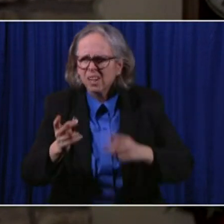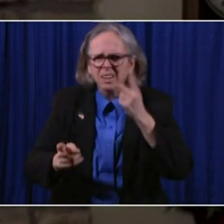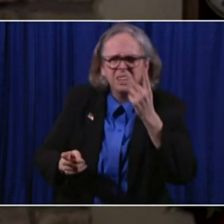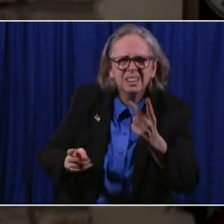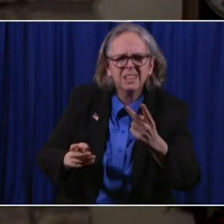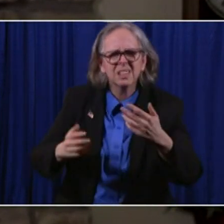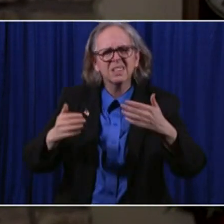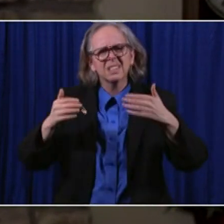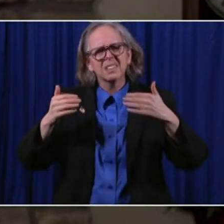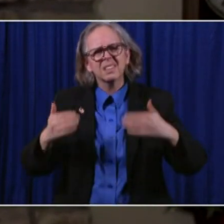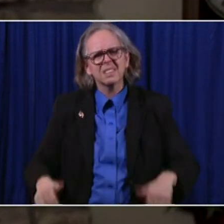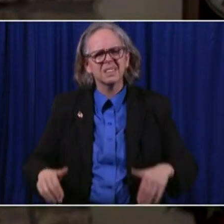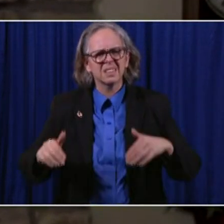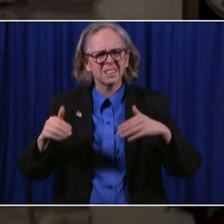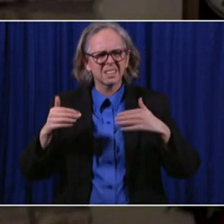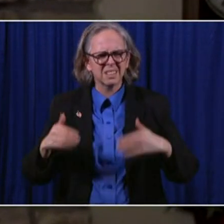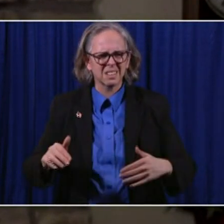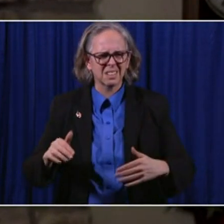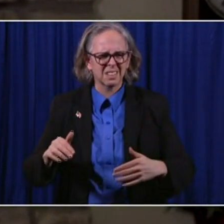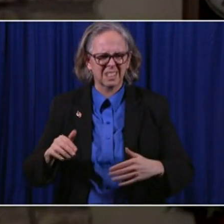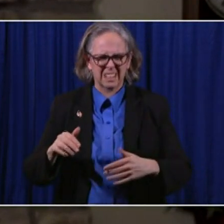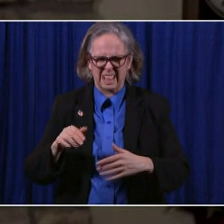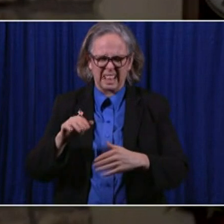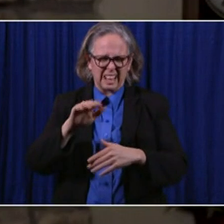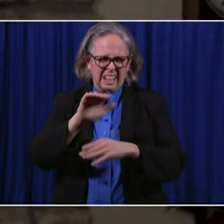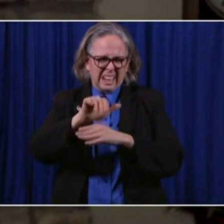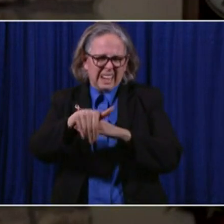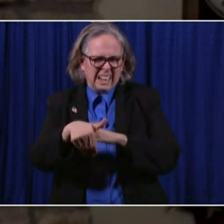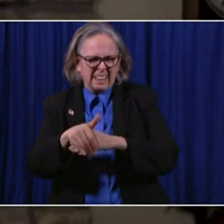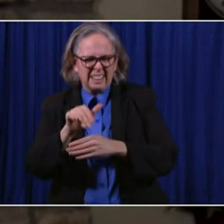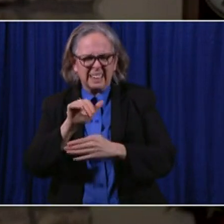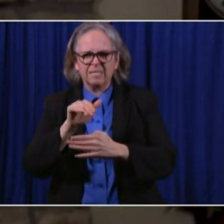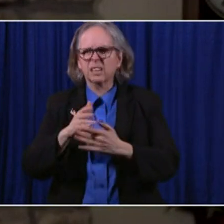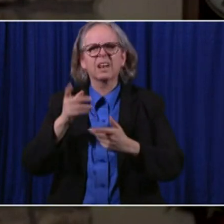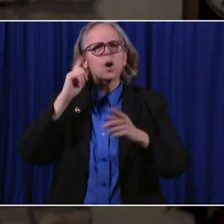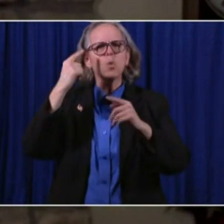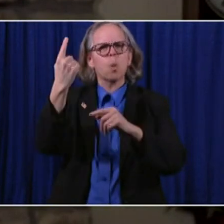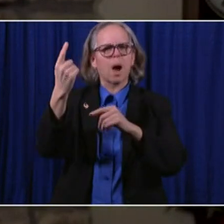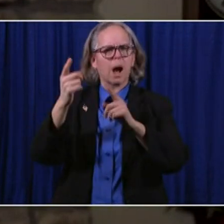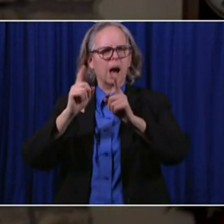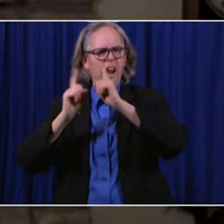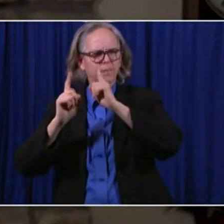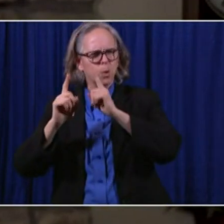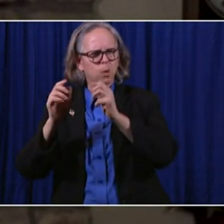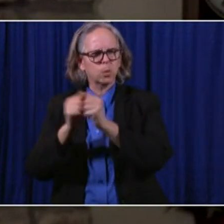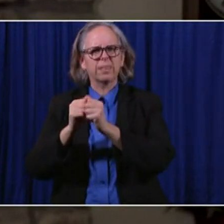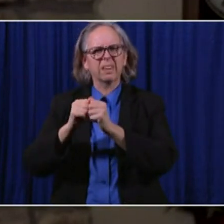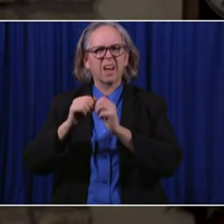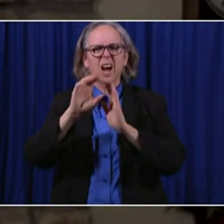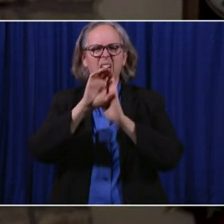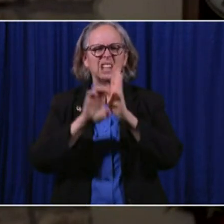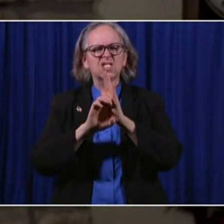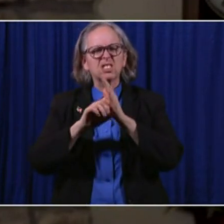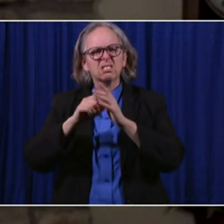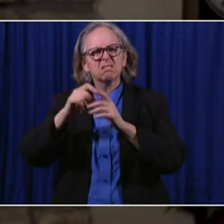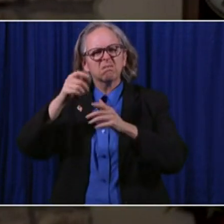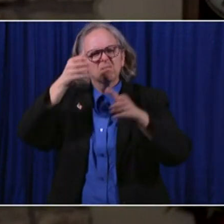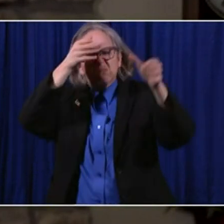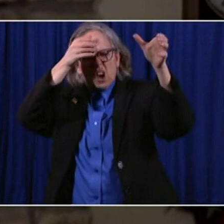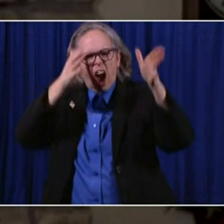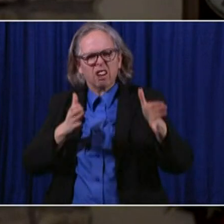mid-evening, an interview with constitutional scholar Jonathan Turley.